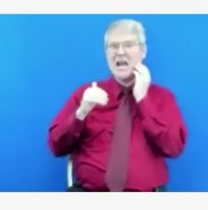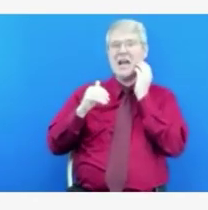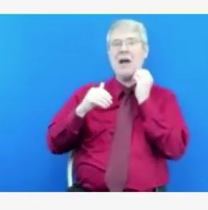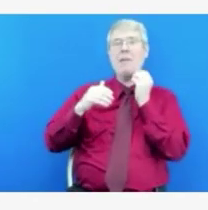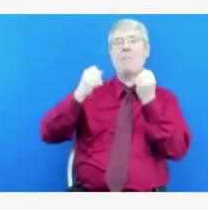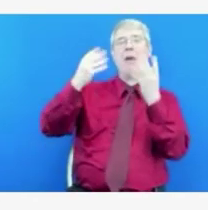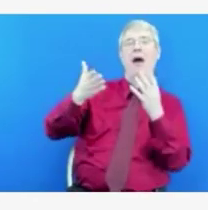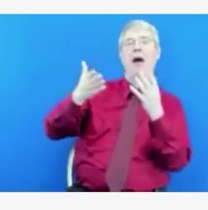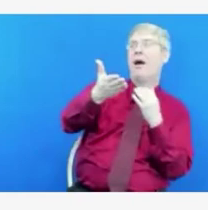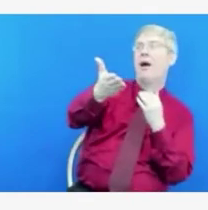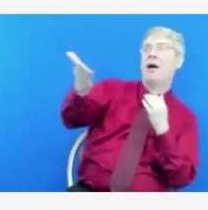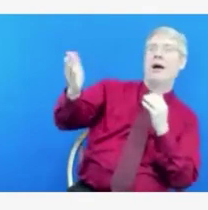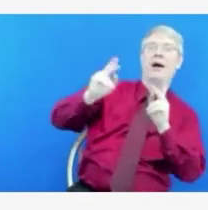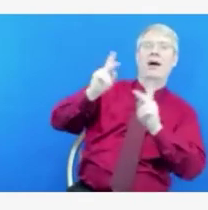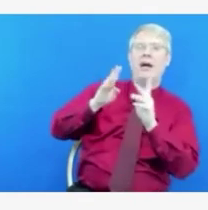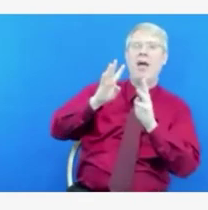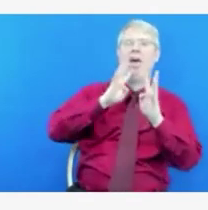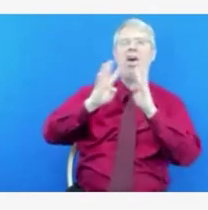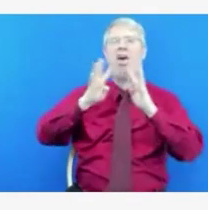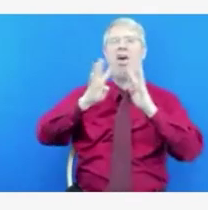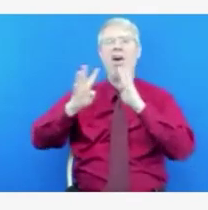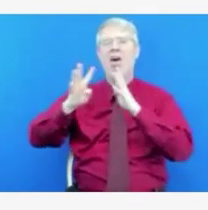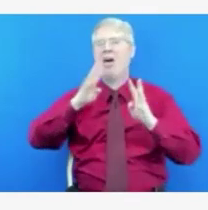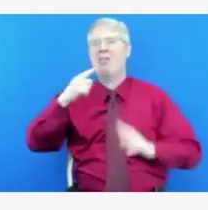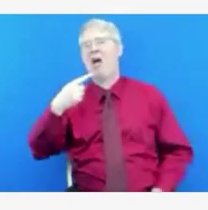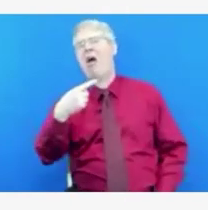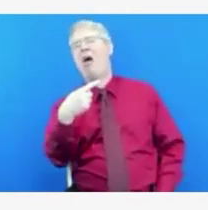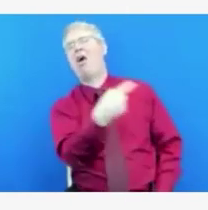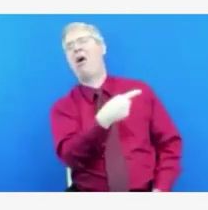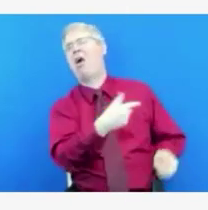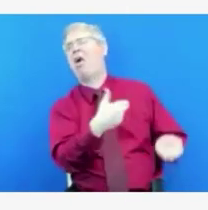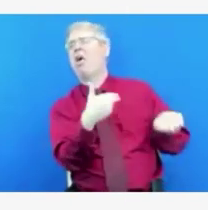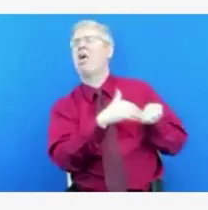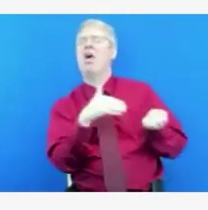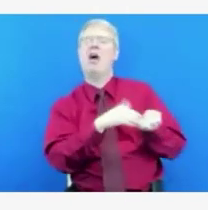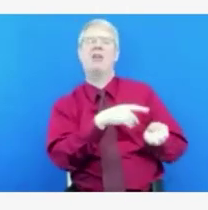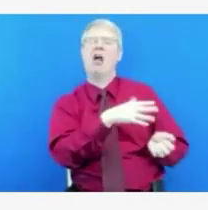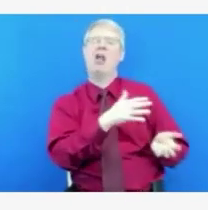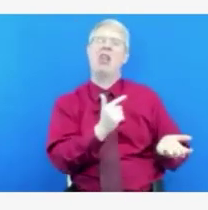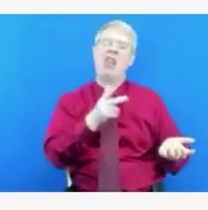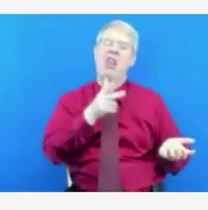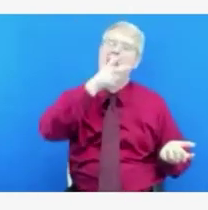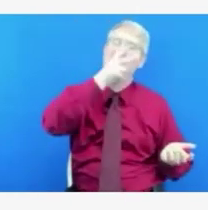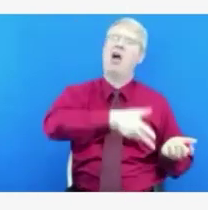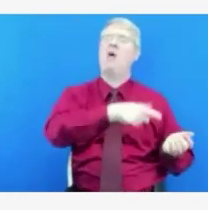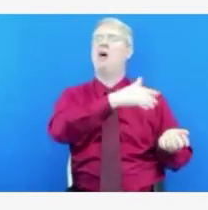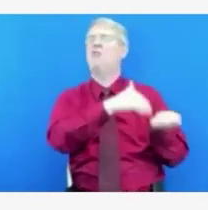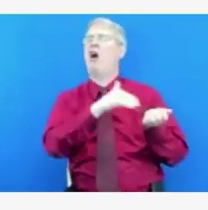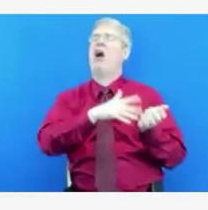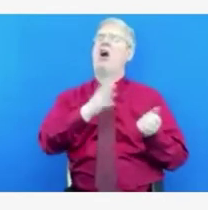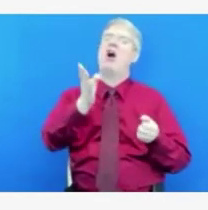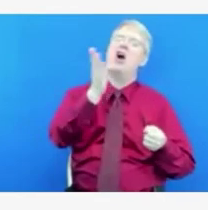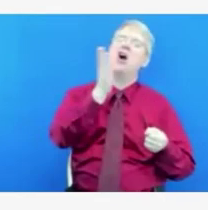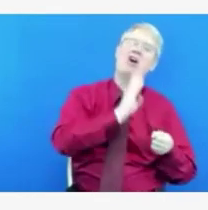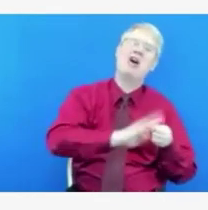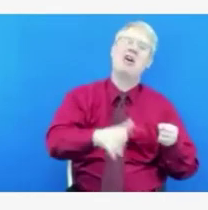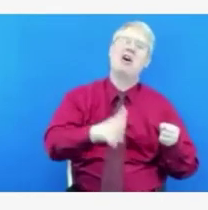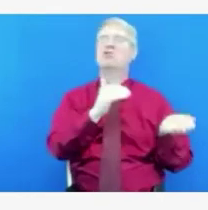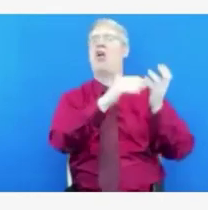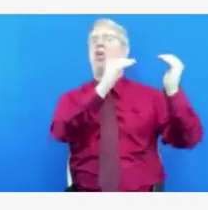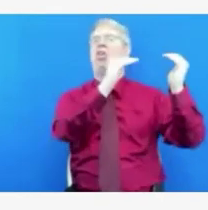relief just a week ago was when a patient said to her, you're the doctor. Do what you think is best. And